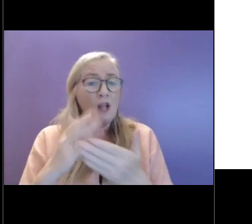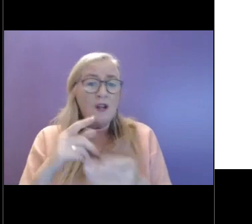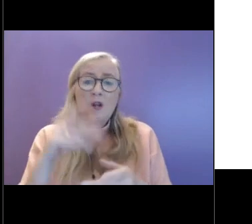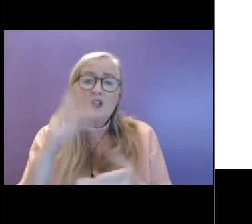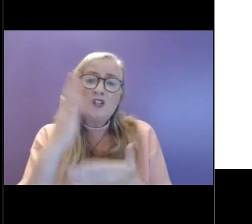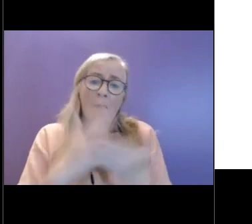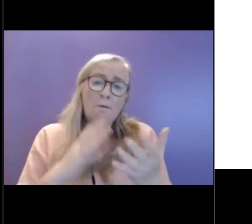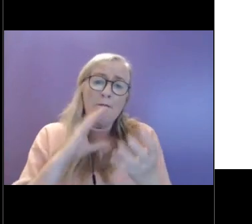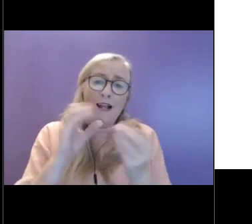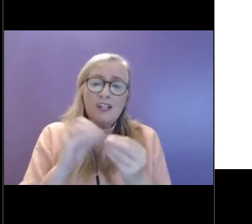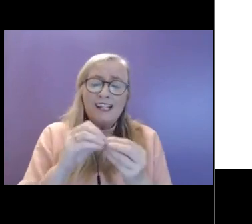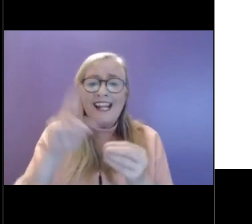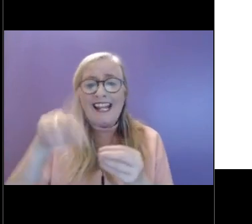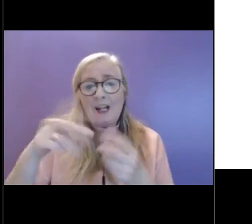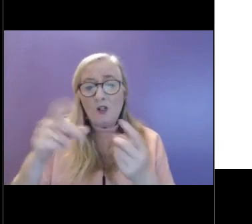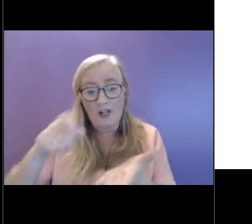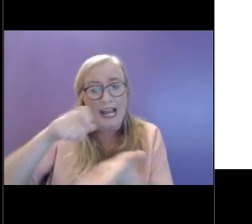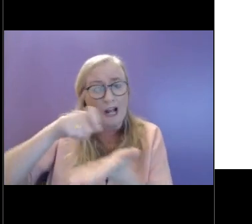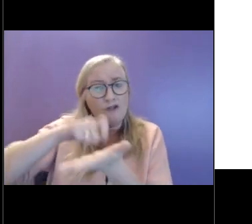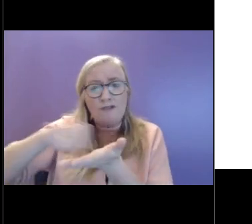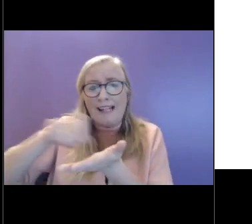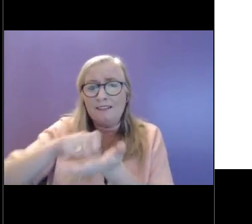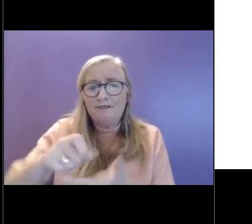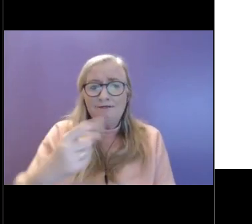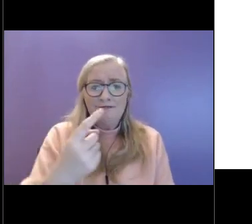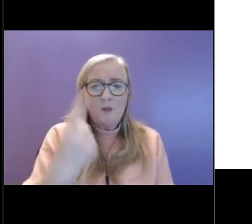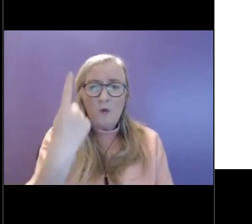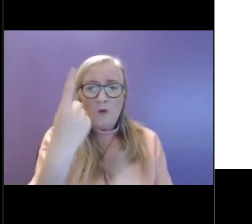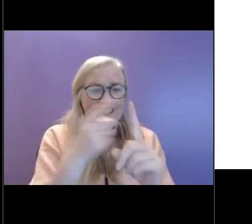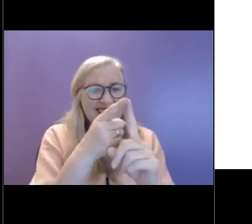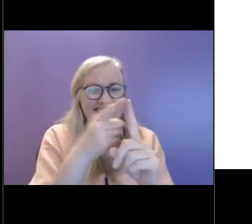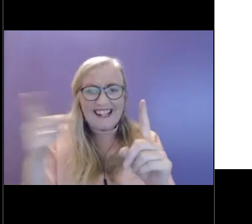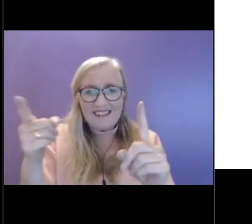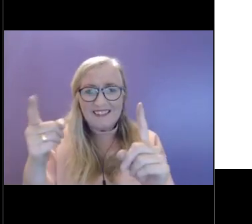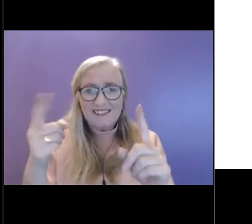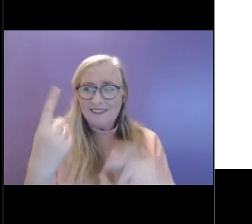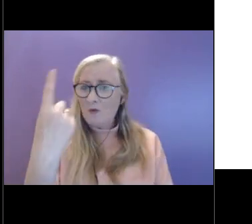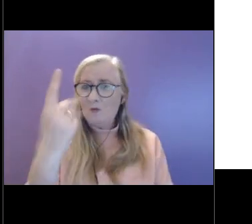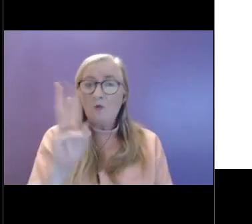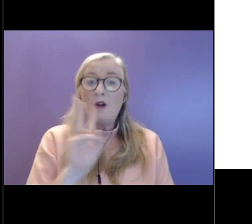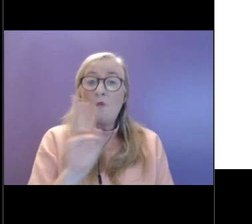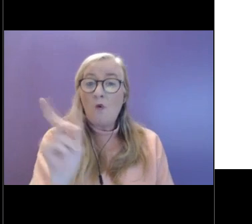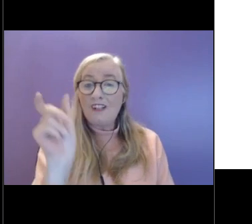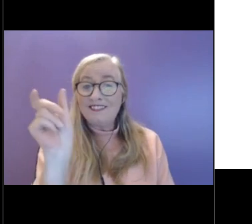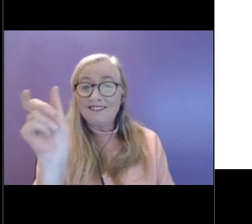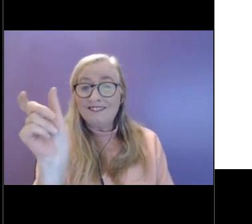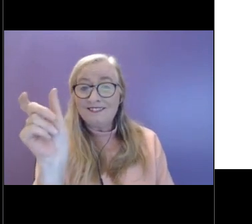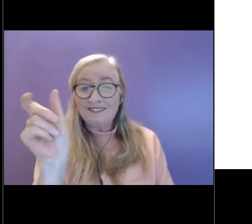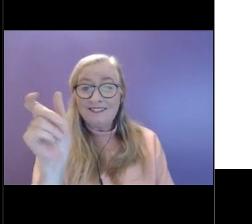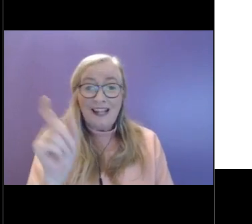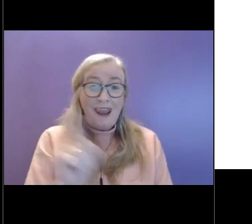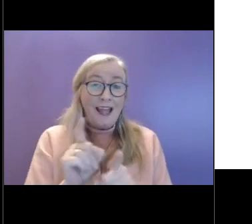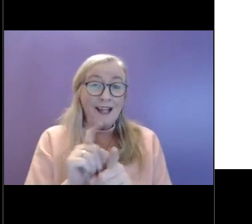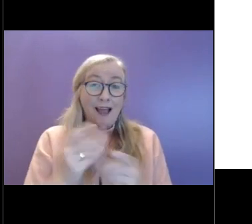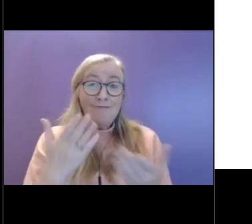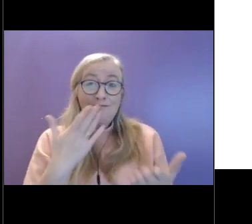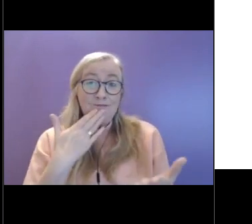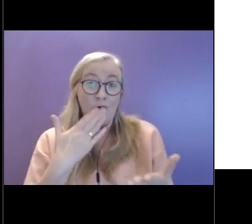a week, even just writing down a sentence or a word can be from the absolute mundane to,